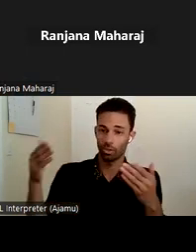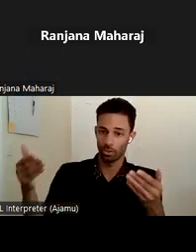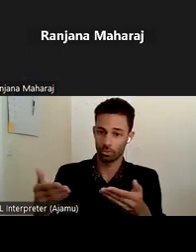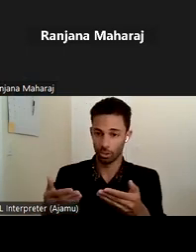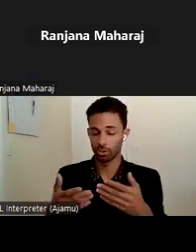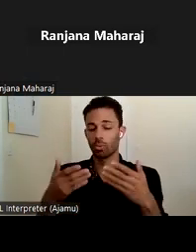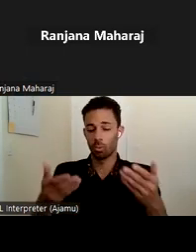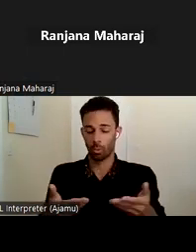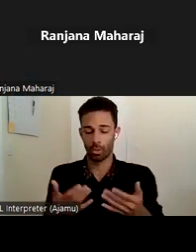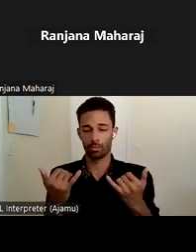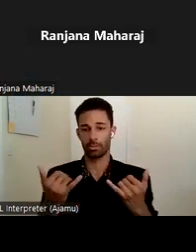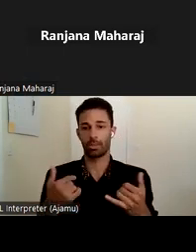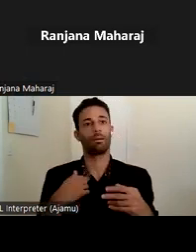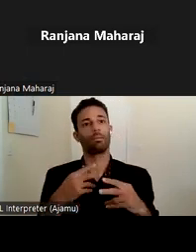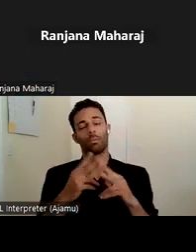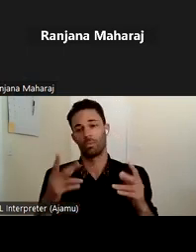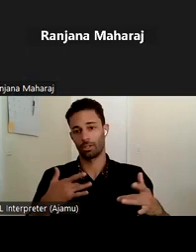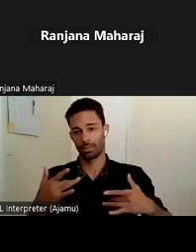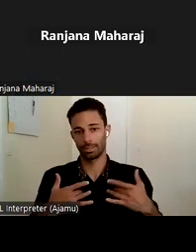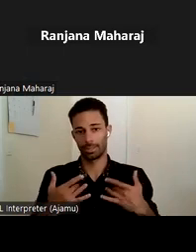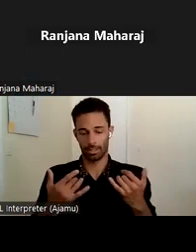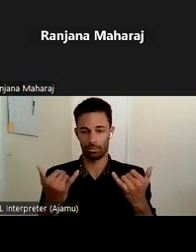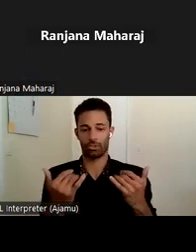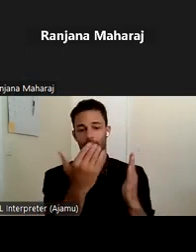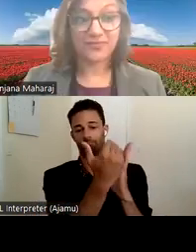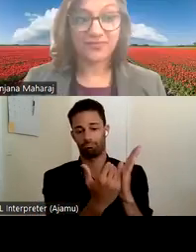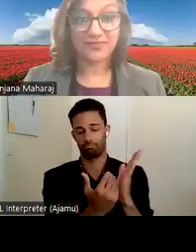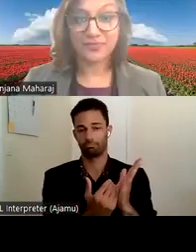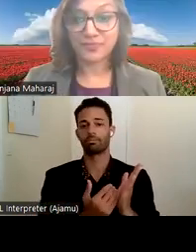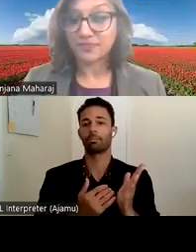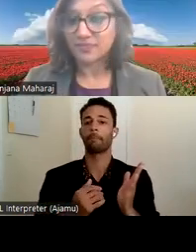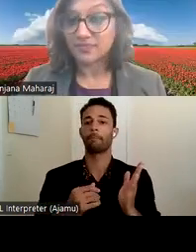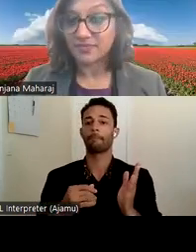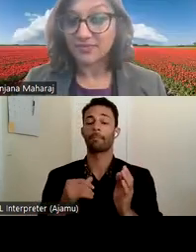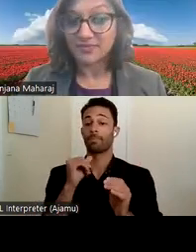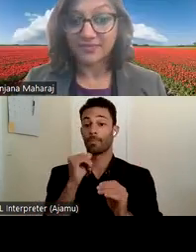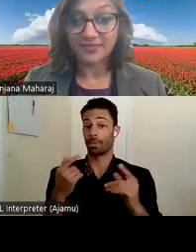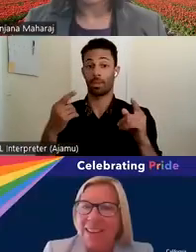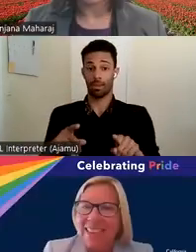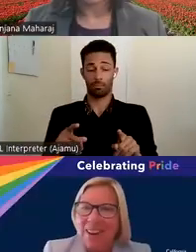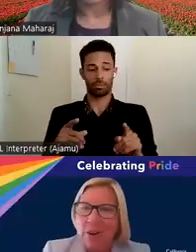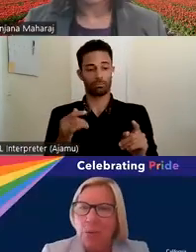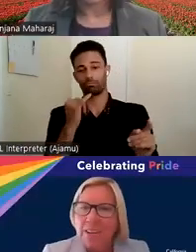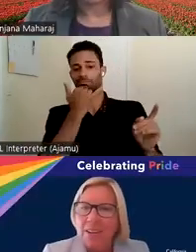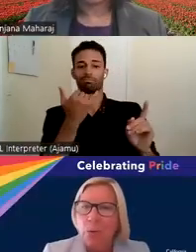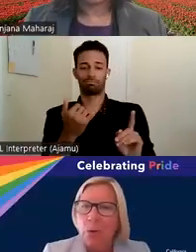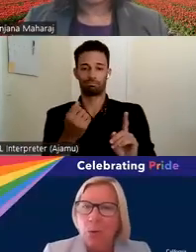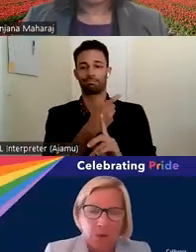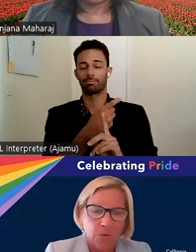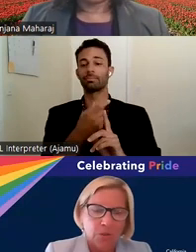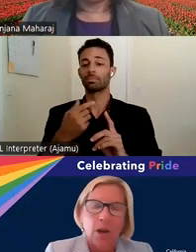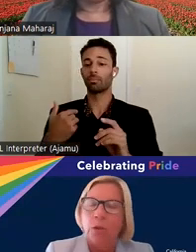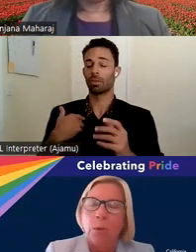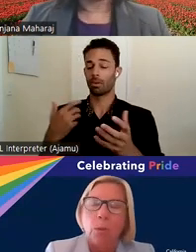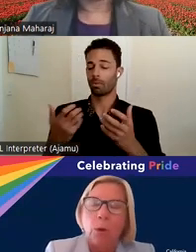very excited about this agenda, and it didn't happen by accident, so I want to thank our three work